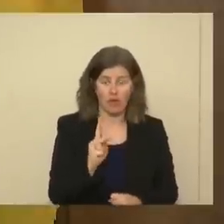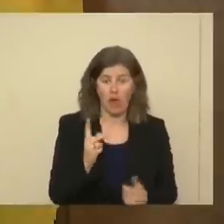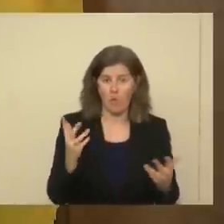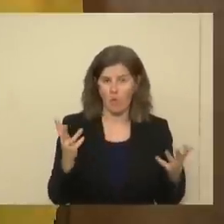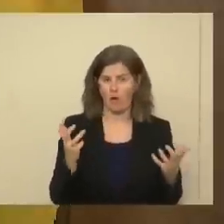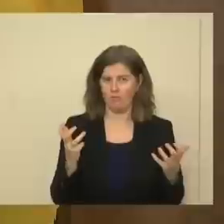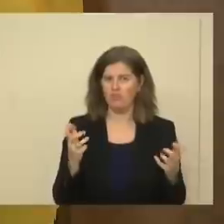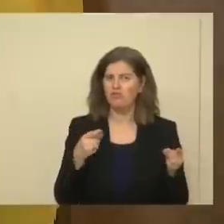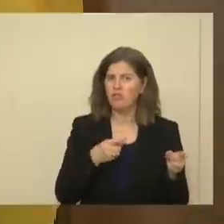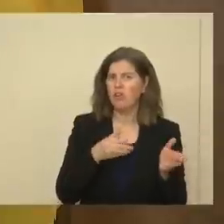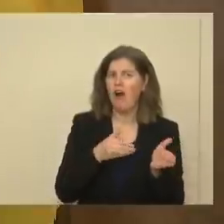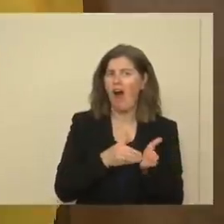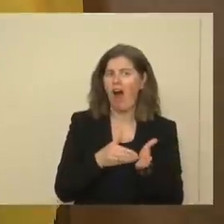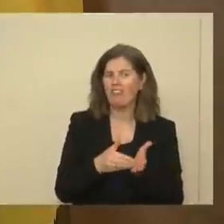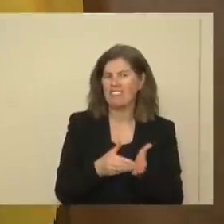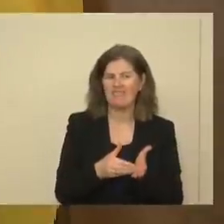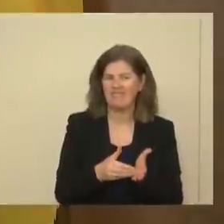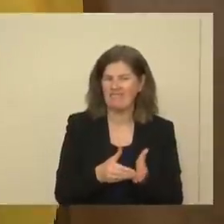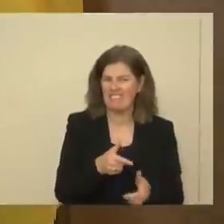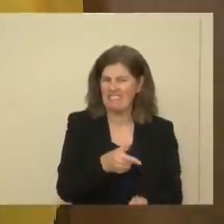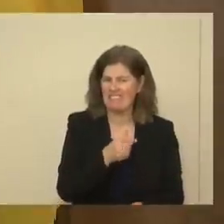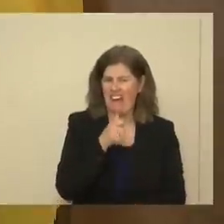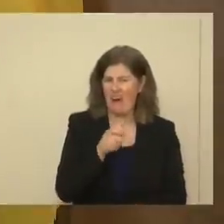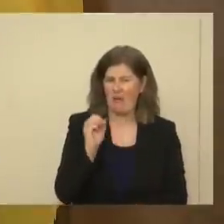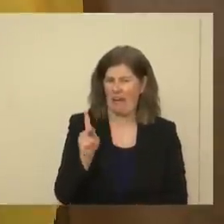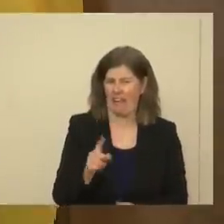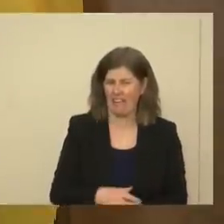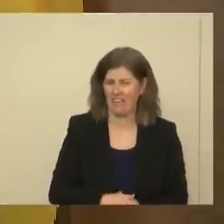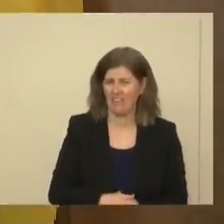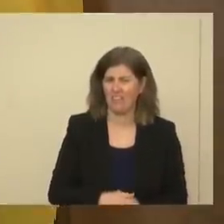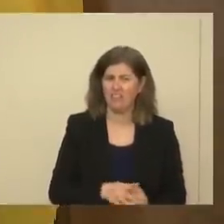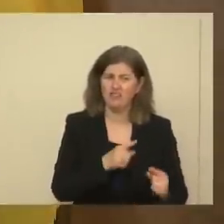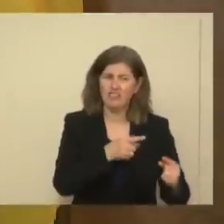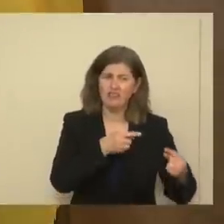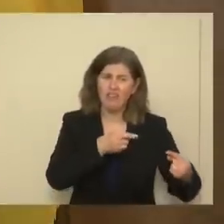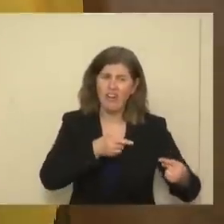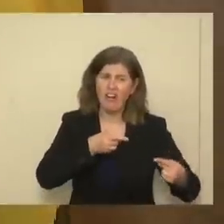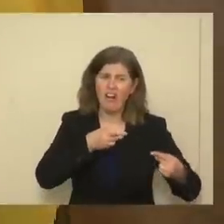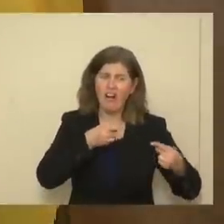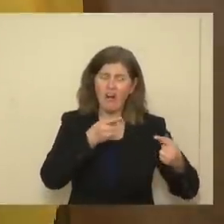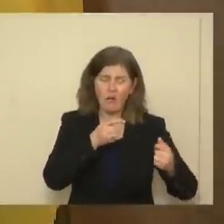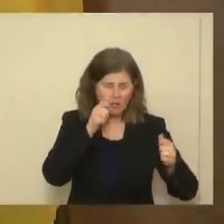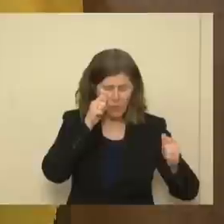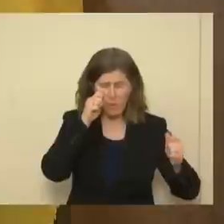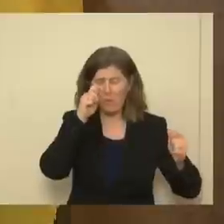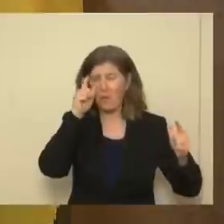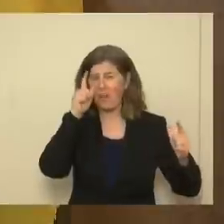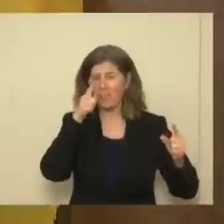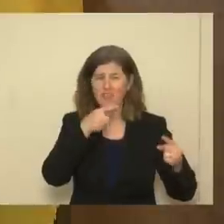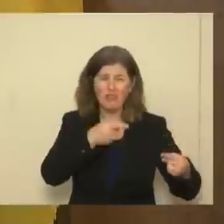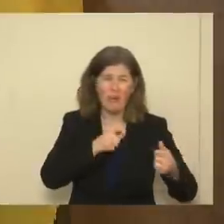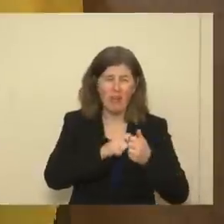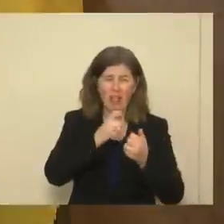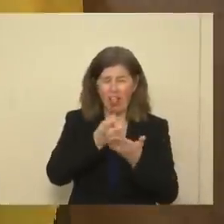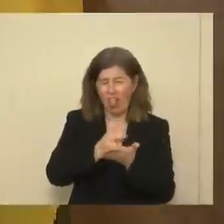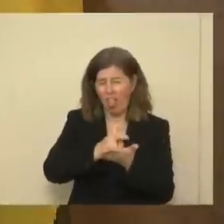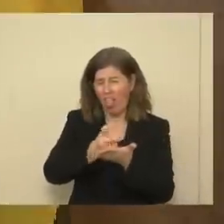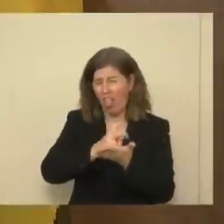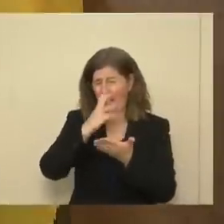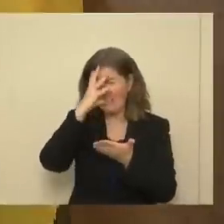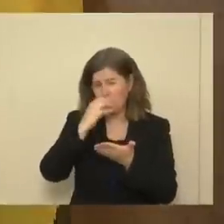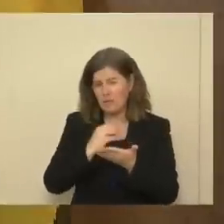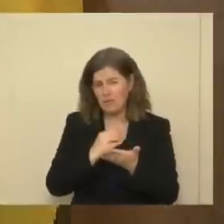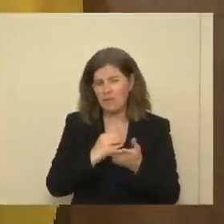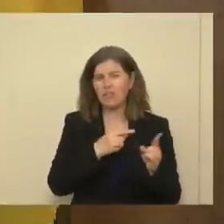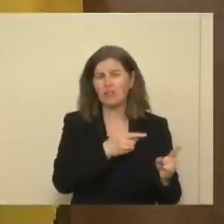She is often not okay. She is having trouble with waking, sleeping, and she gives me